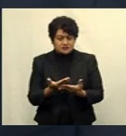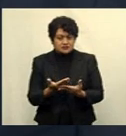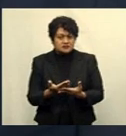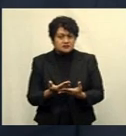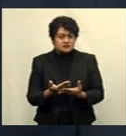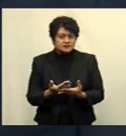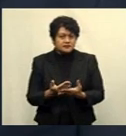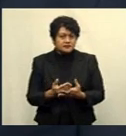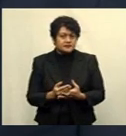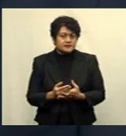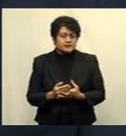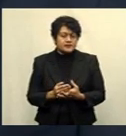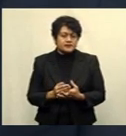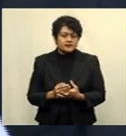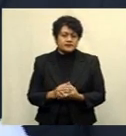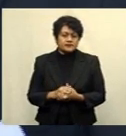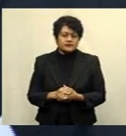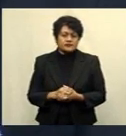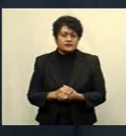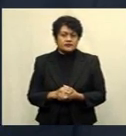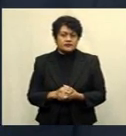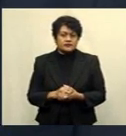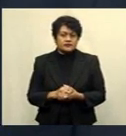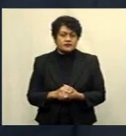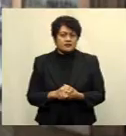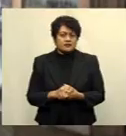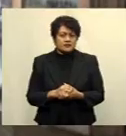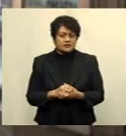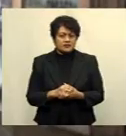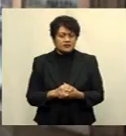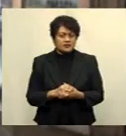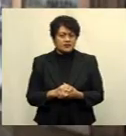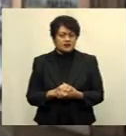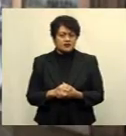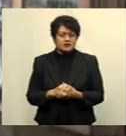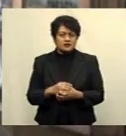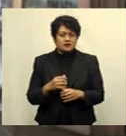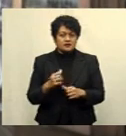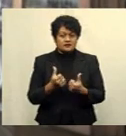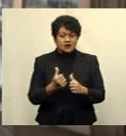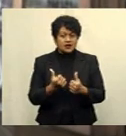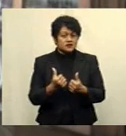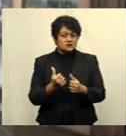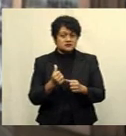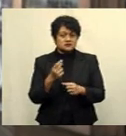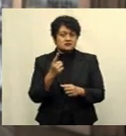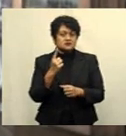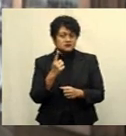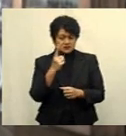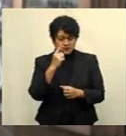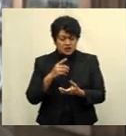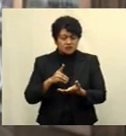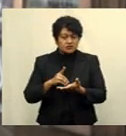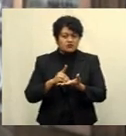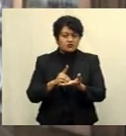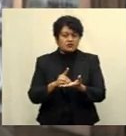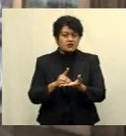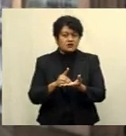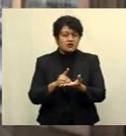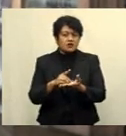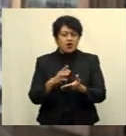the type of stress that we have in Suva. If anybody, everybody can donate and do their own